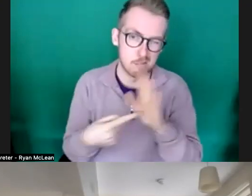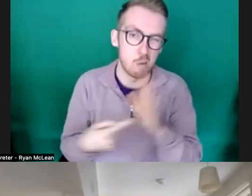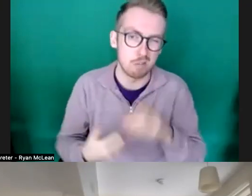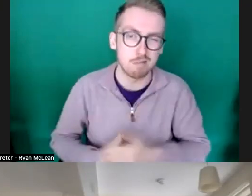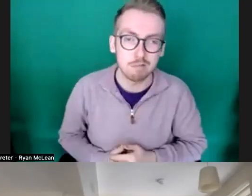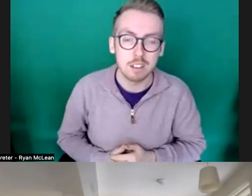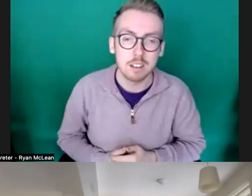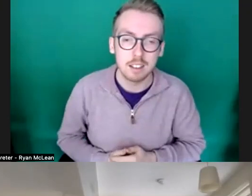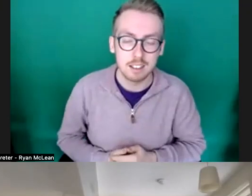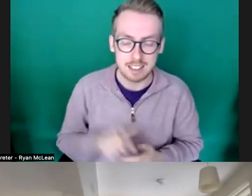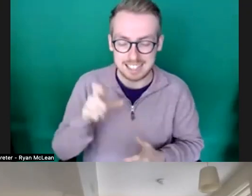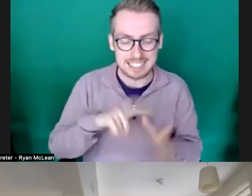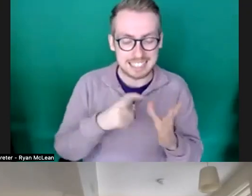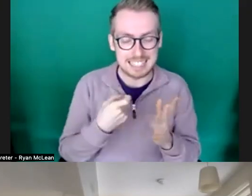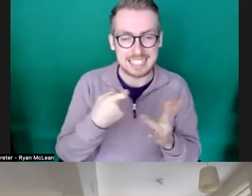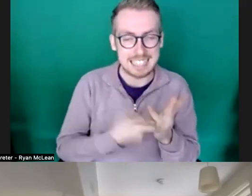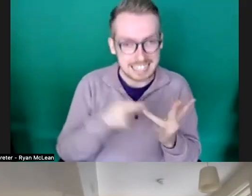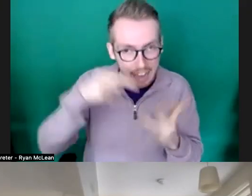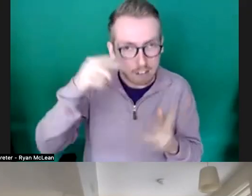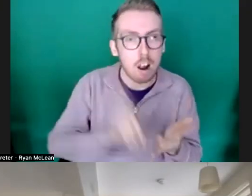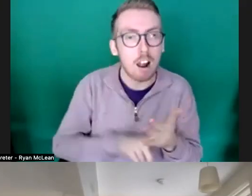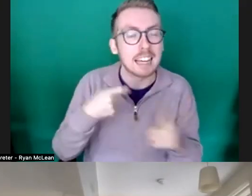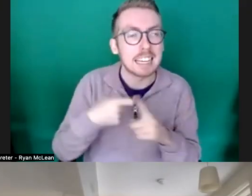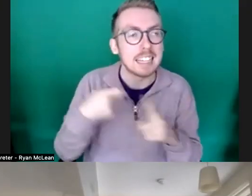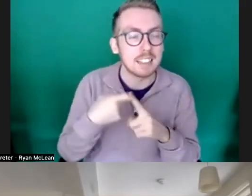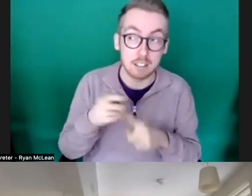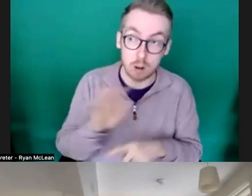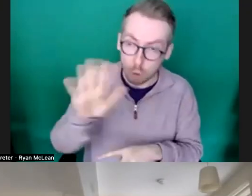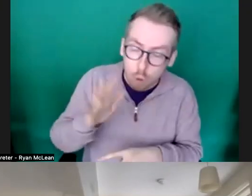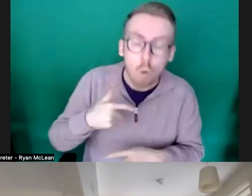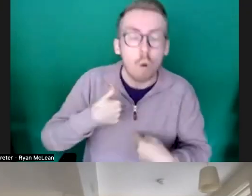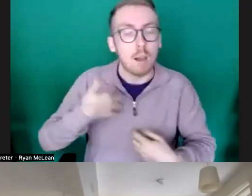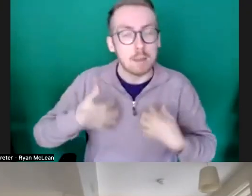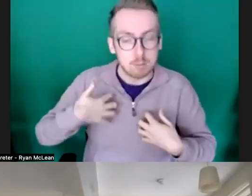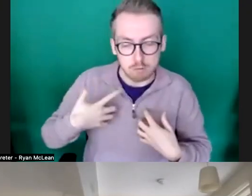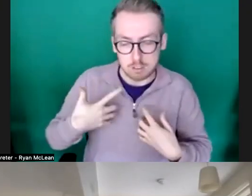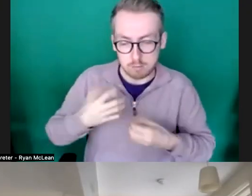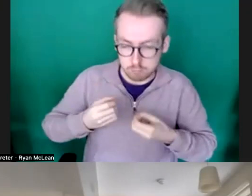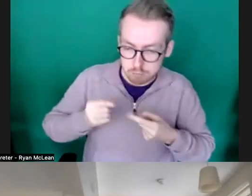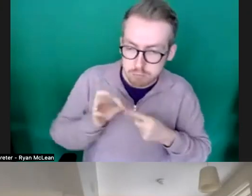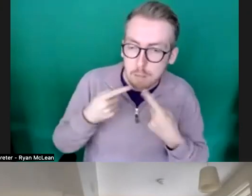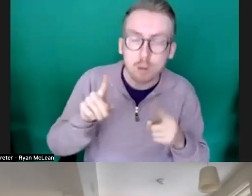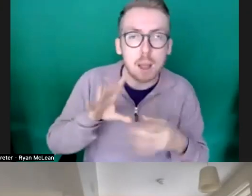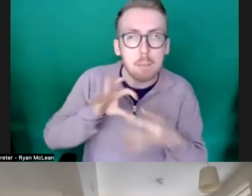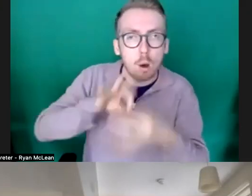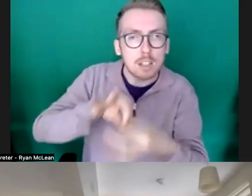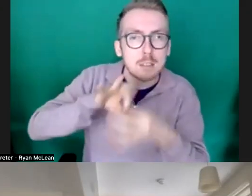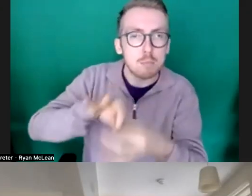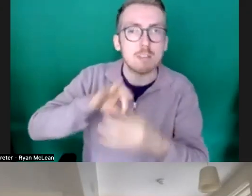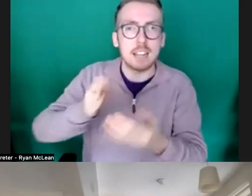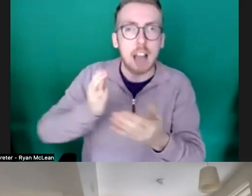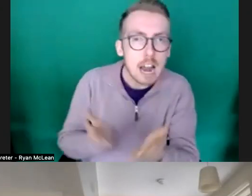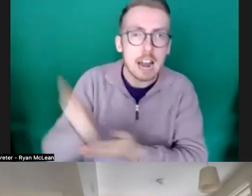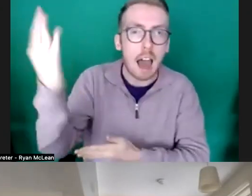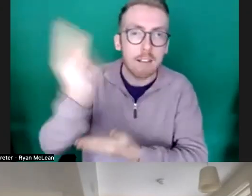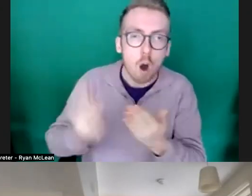carol keating is asking hi there i'm interested in proposing a participatory live art experience uh do you have